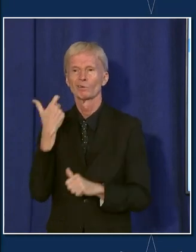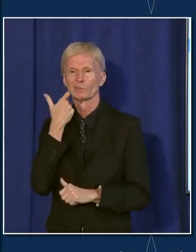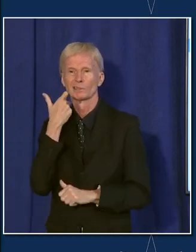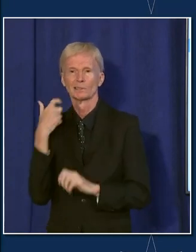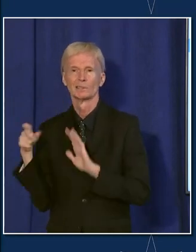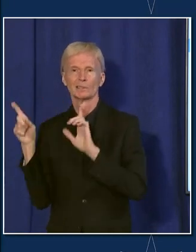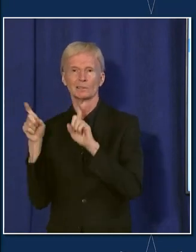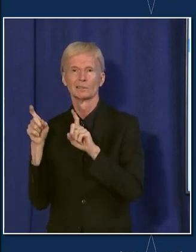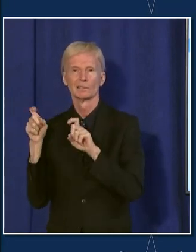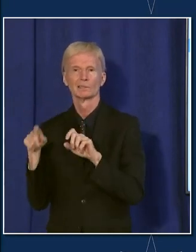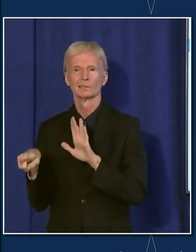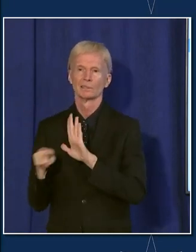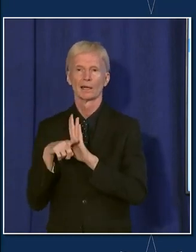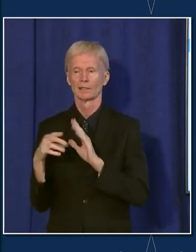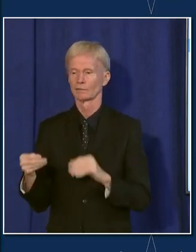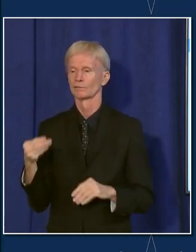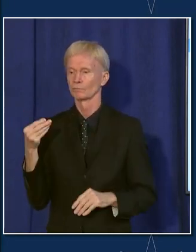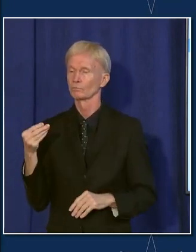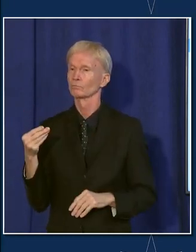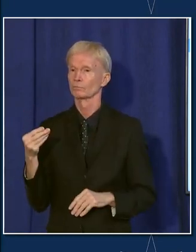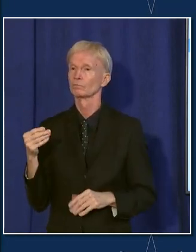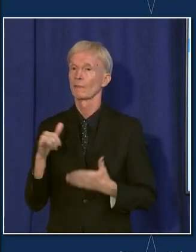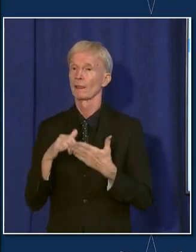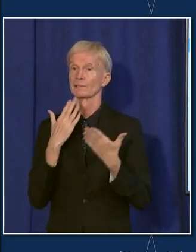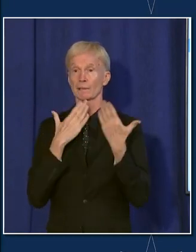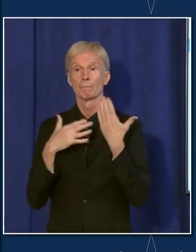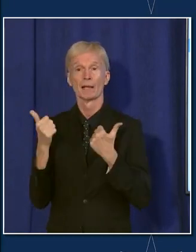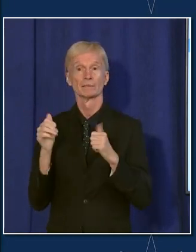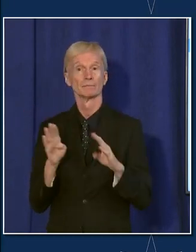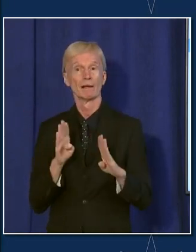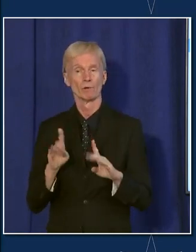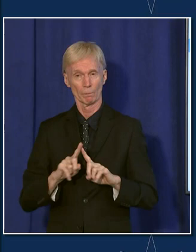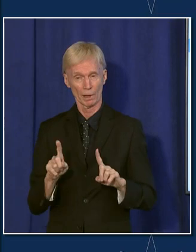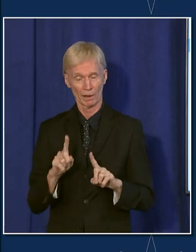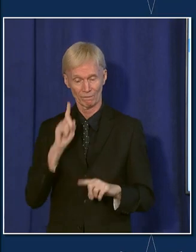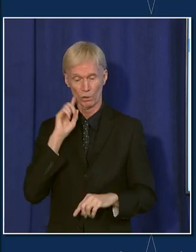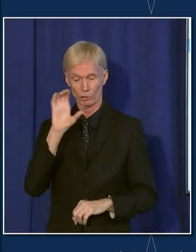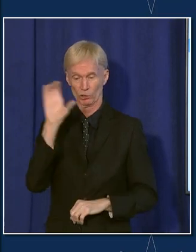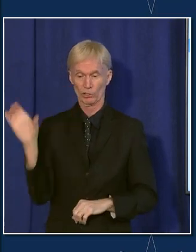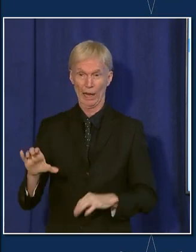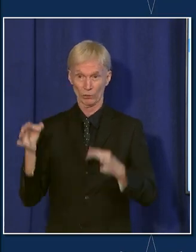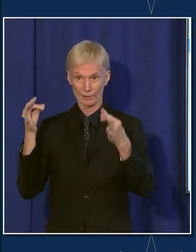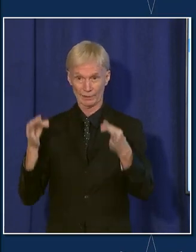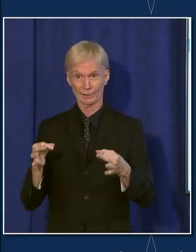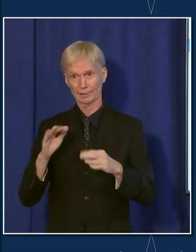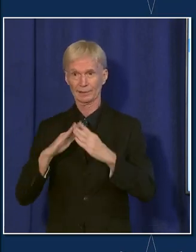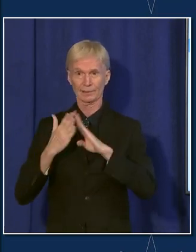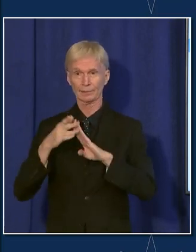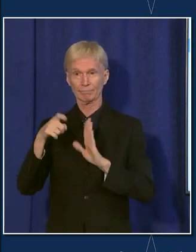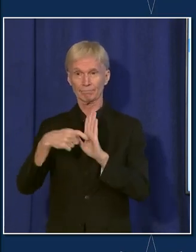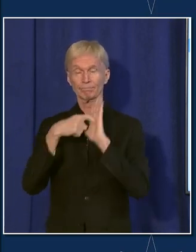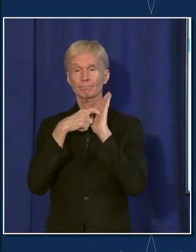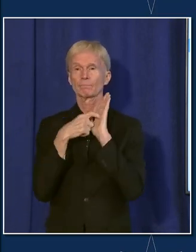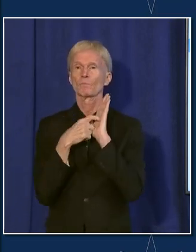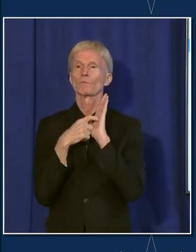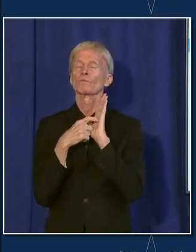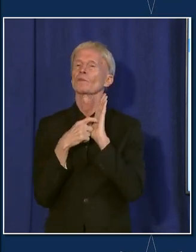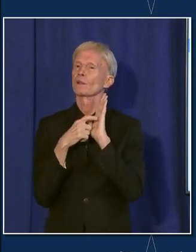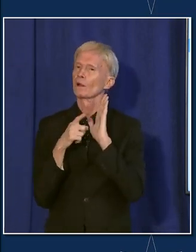That is a best practice. Where we think about sort of doing that at a city level, that's the sort of thing that, you know, we